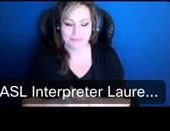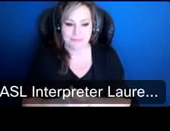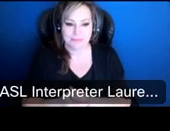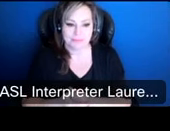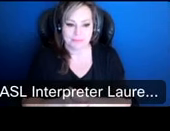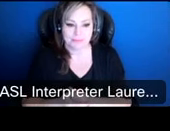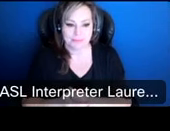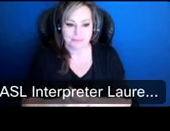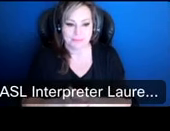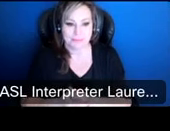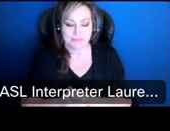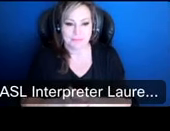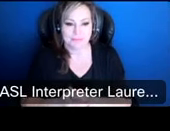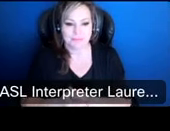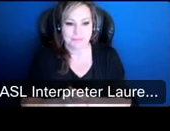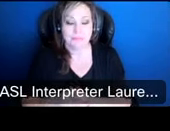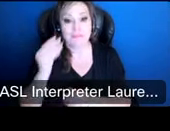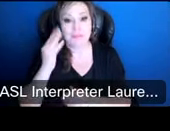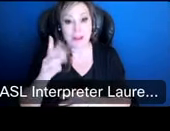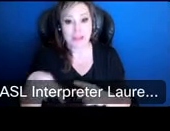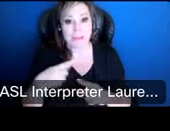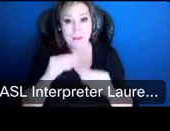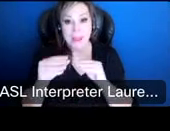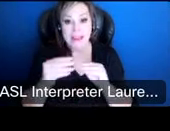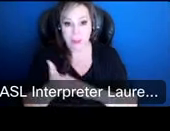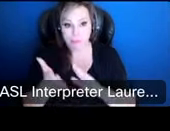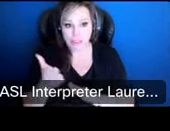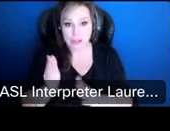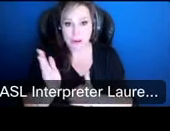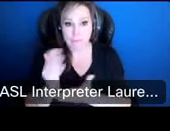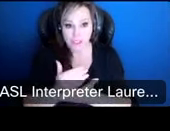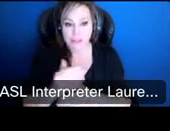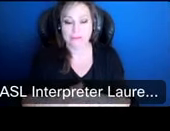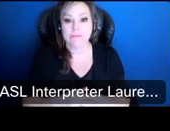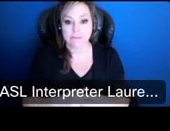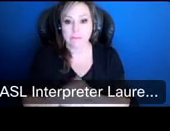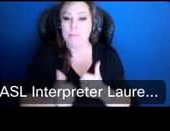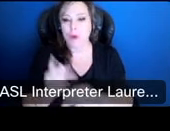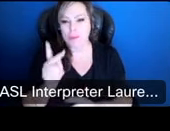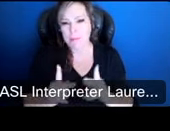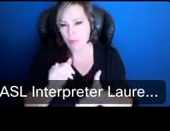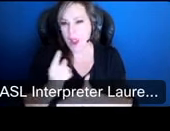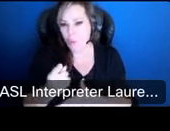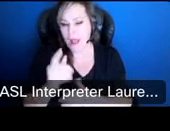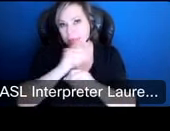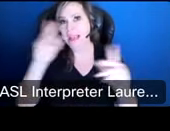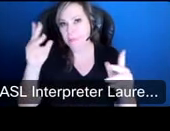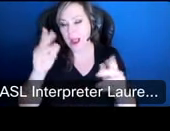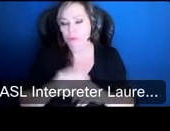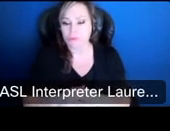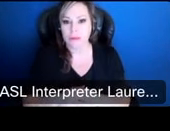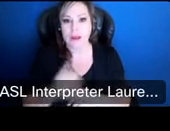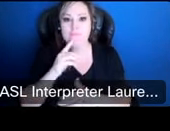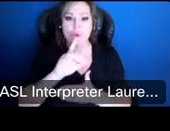so some information about the maintenance and operation budget since that's the one that most people really think about when we talk about designing